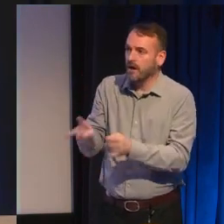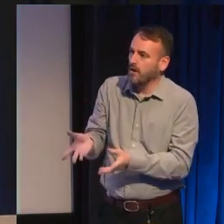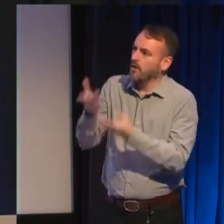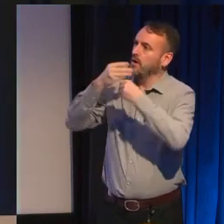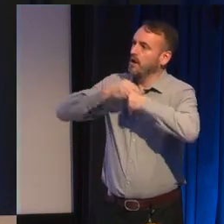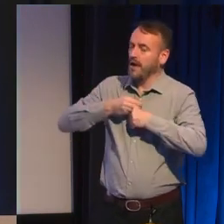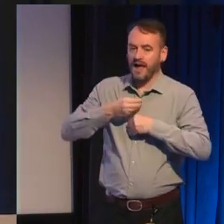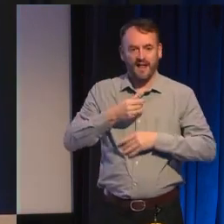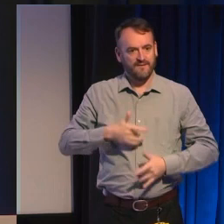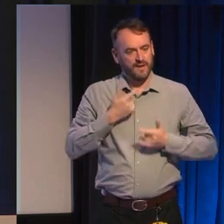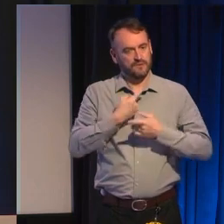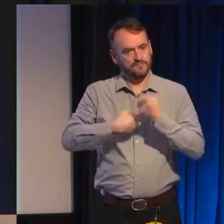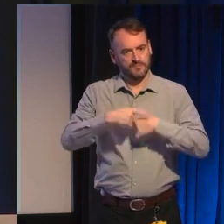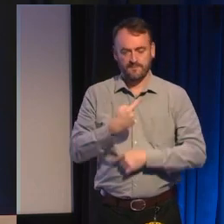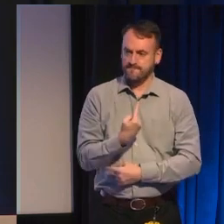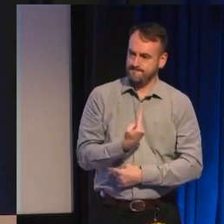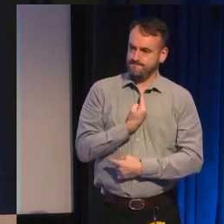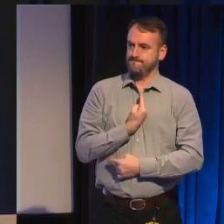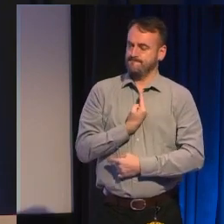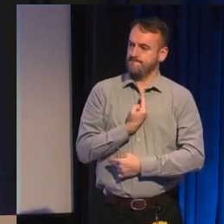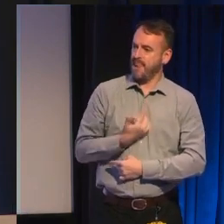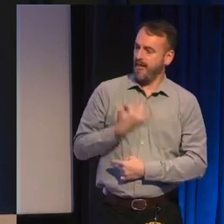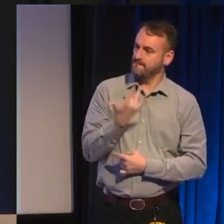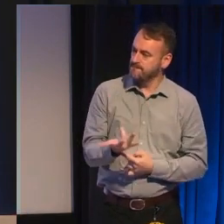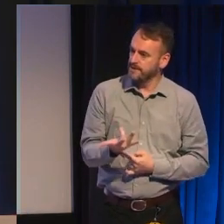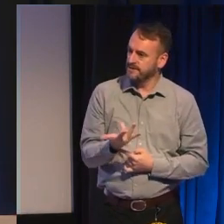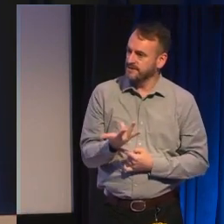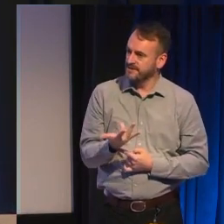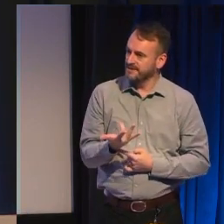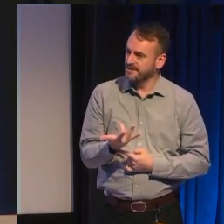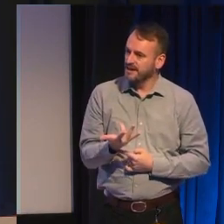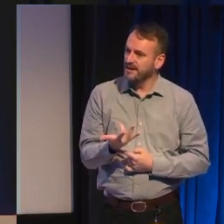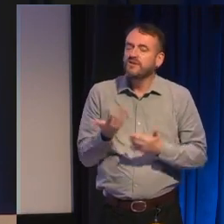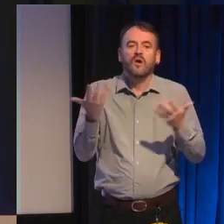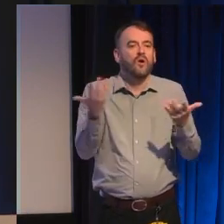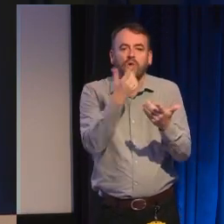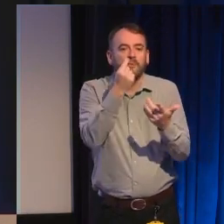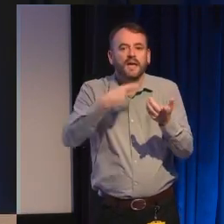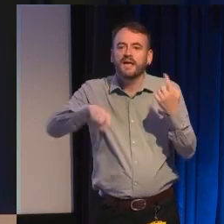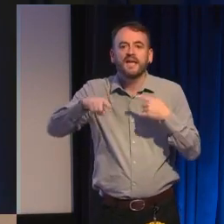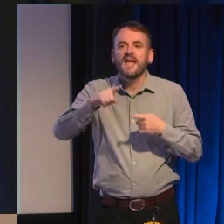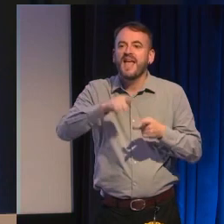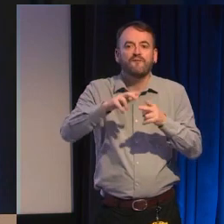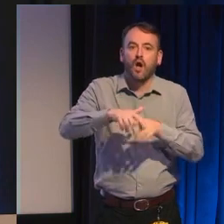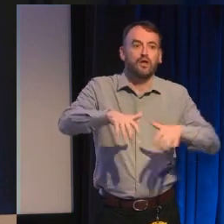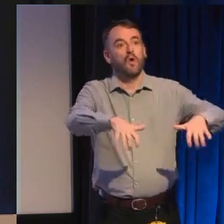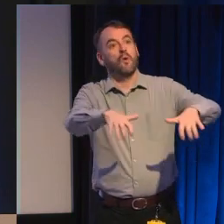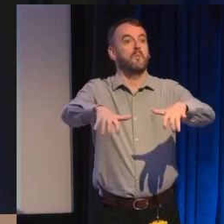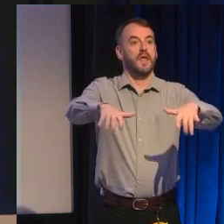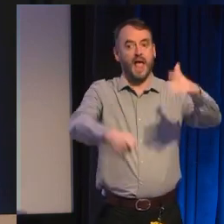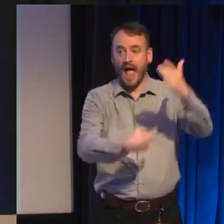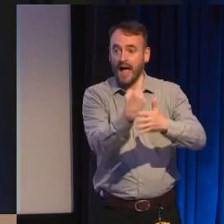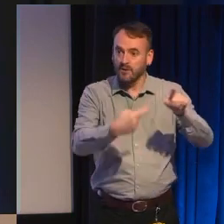outlandish things so we feel like we would know just what to do in case of a zombie plague a robot uprising